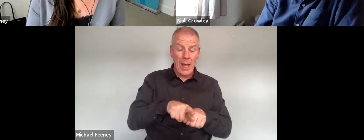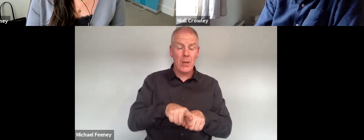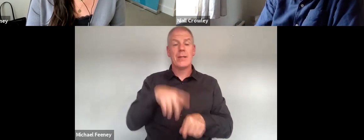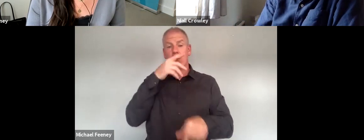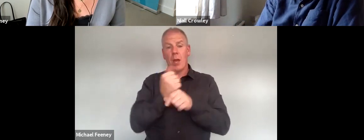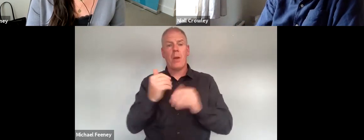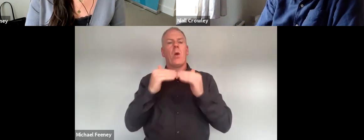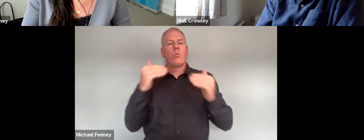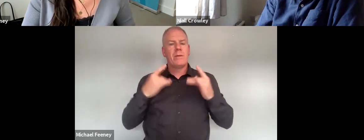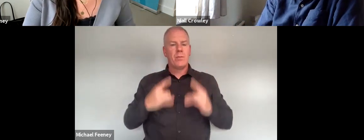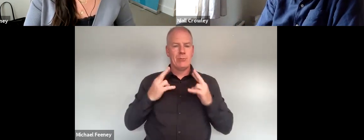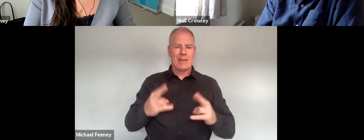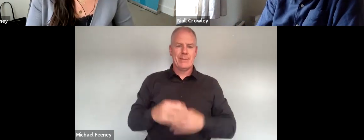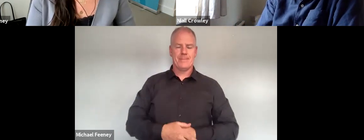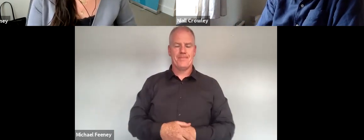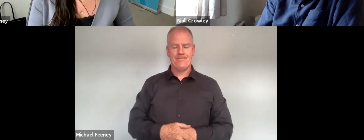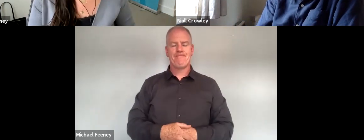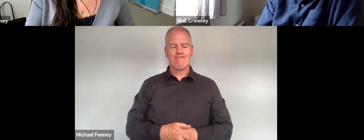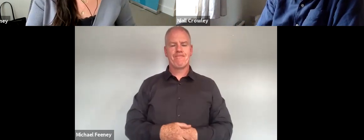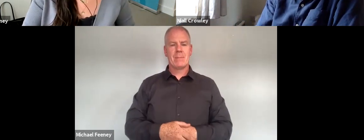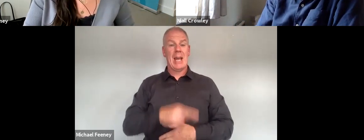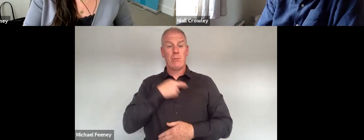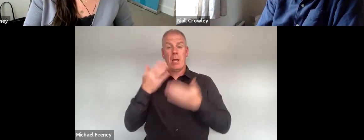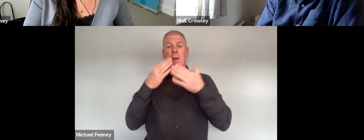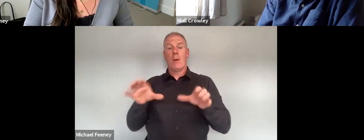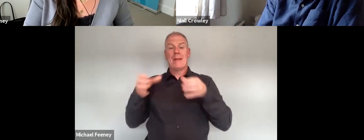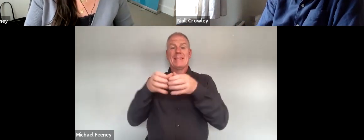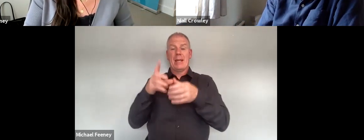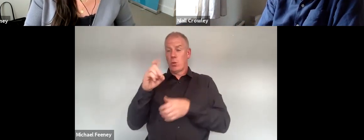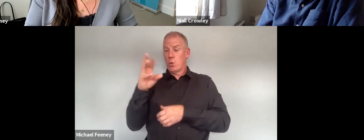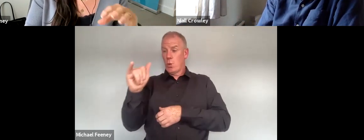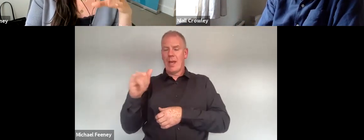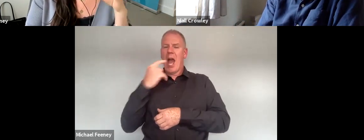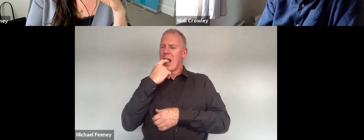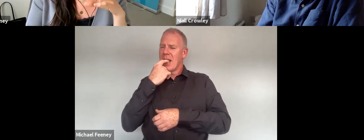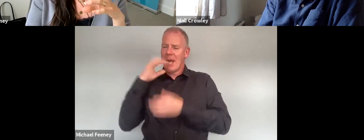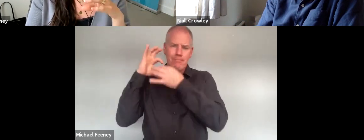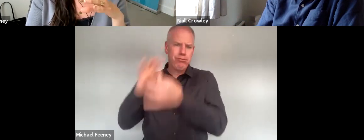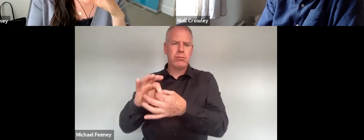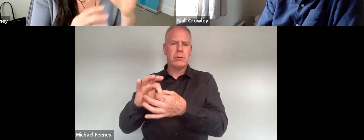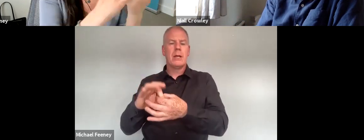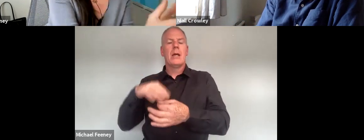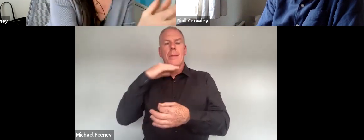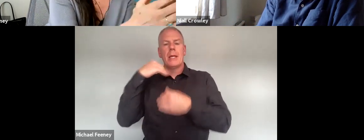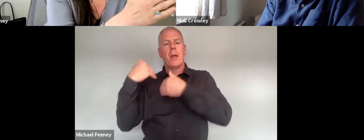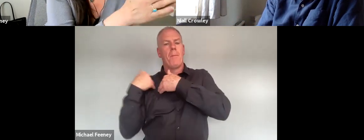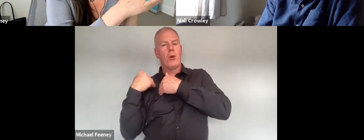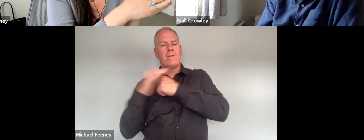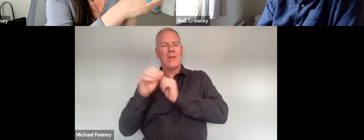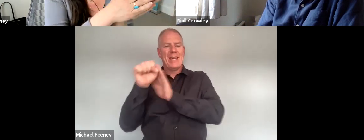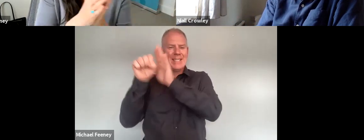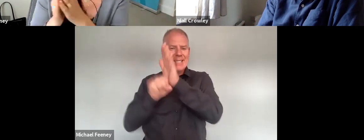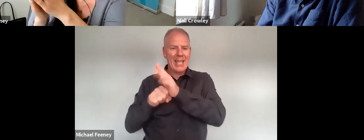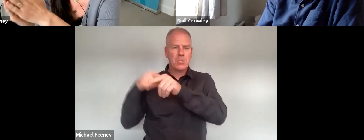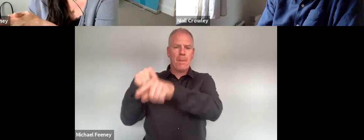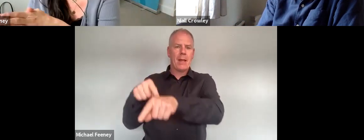to equality and human rights and really the public sector duty is core to this it places the burden on the state regarding